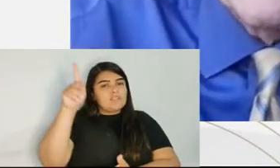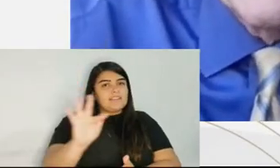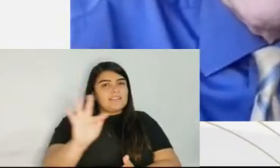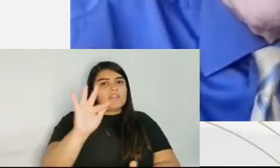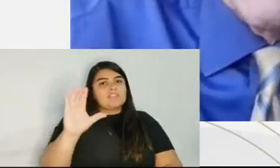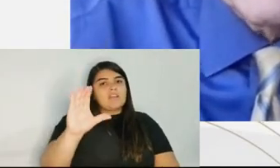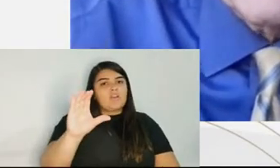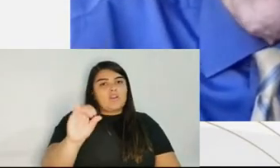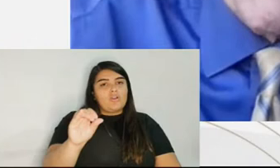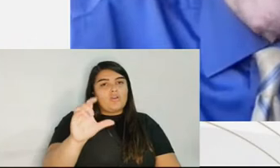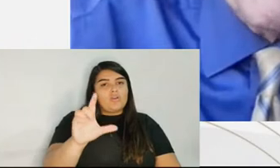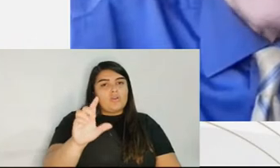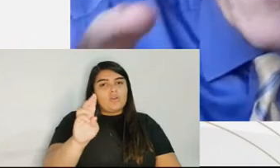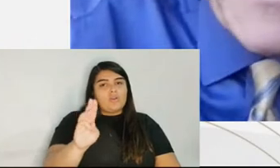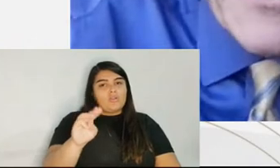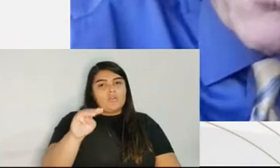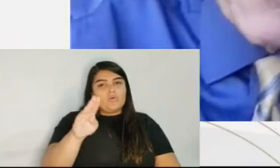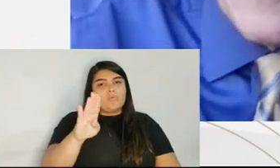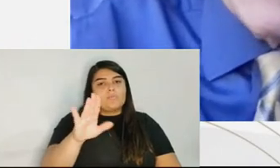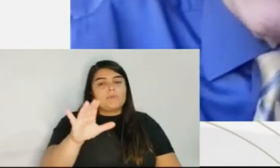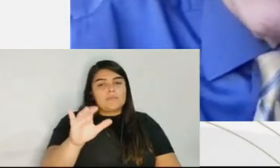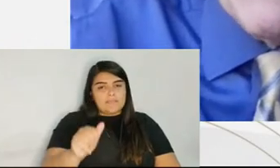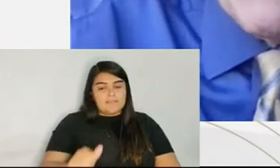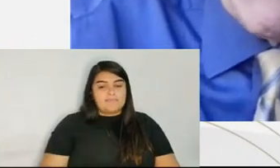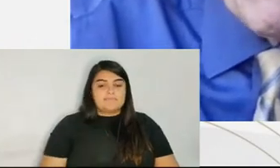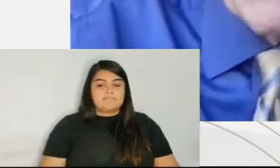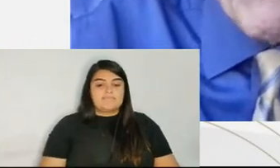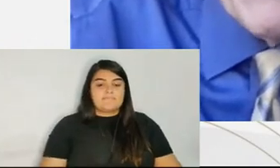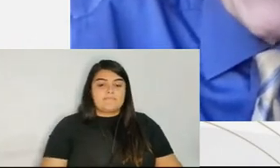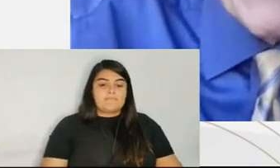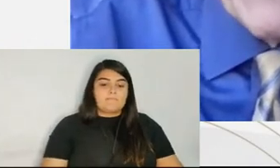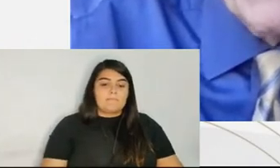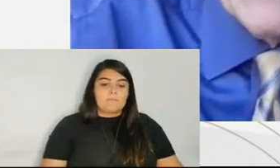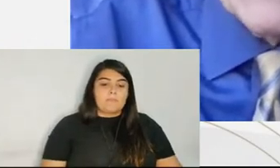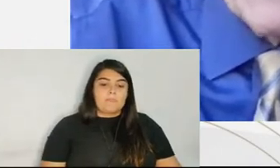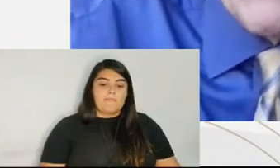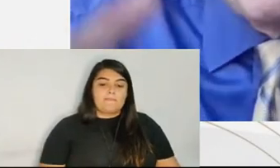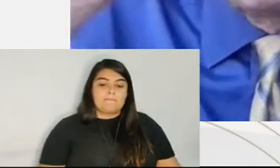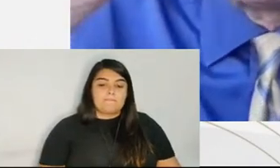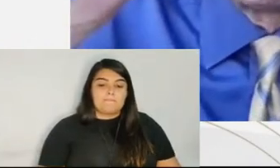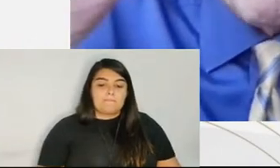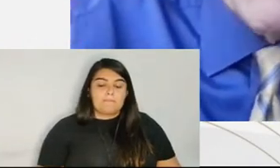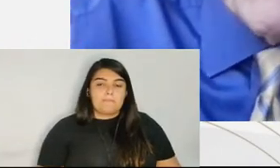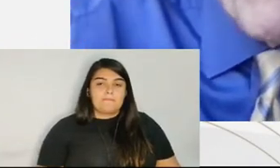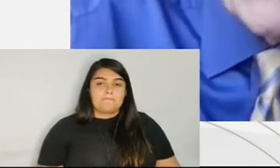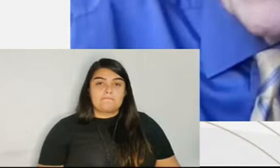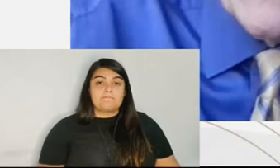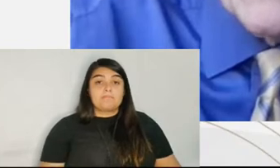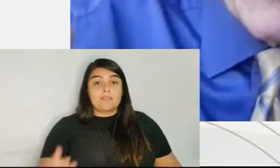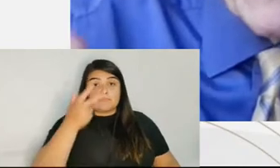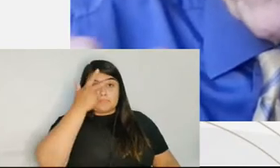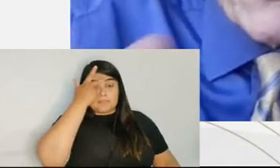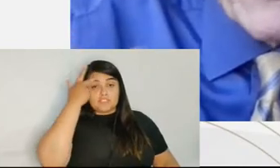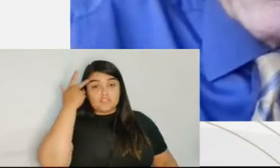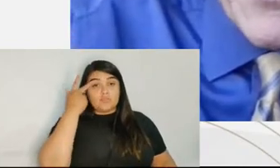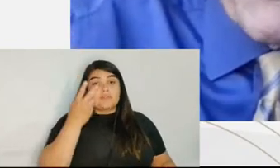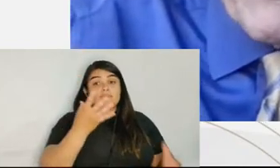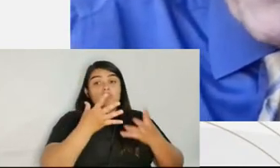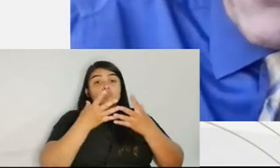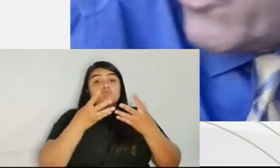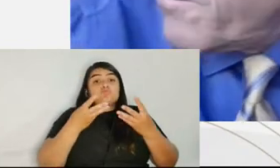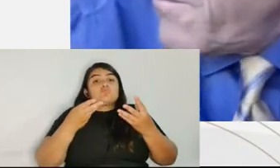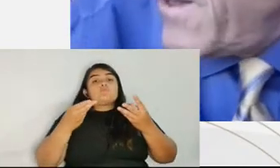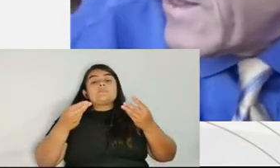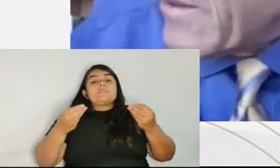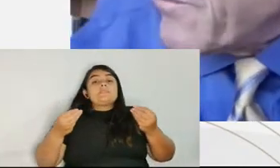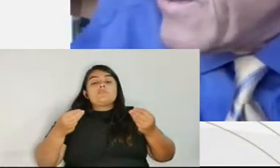Jury. And this law professor in 1928 looked around the country and he said, there are no more jury trials. Well, there were some,